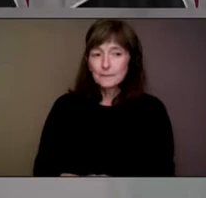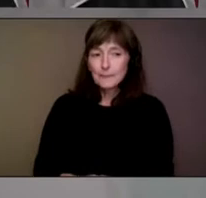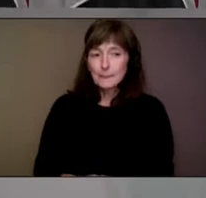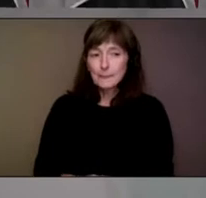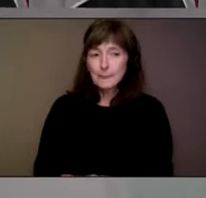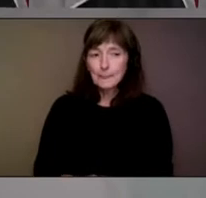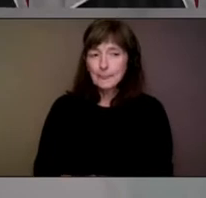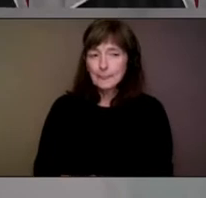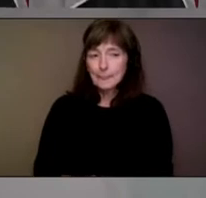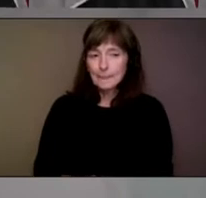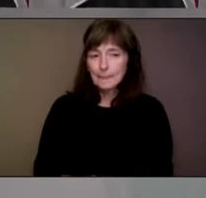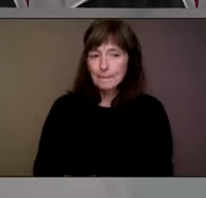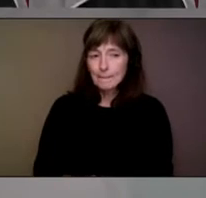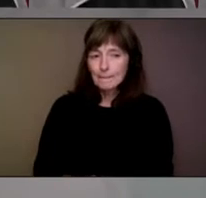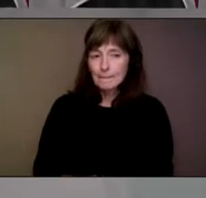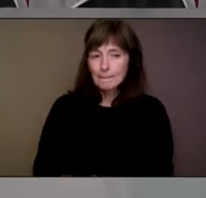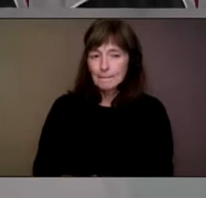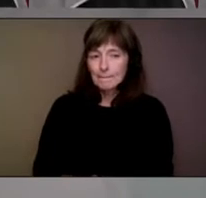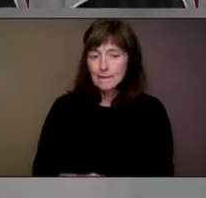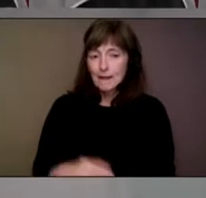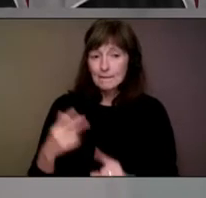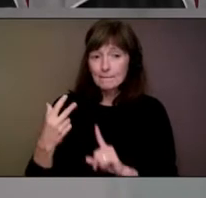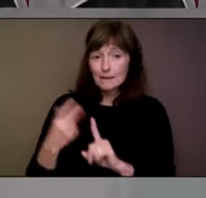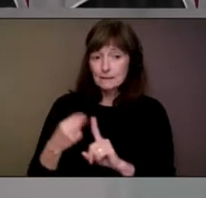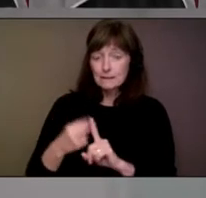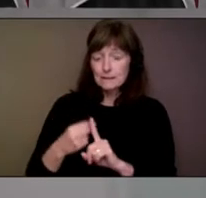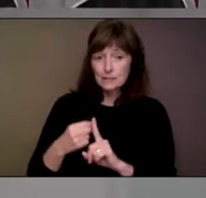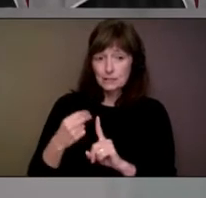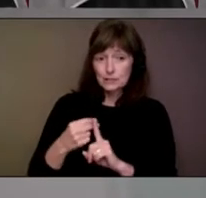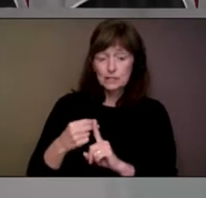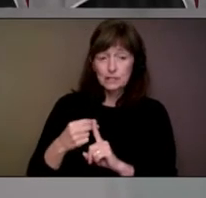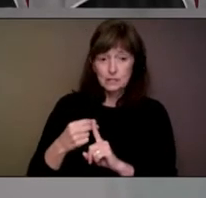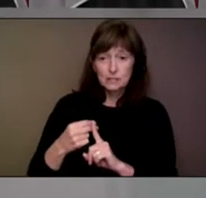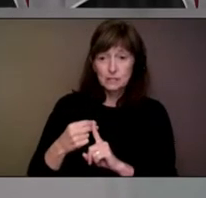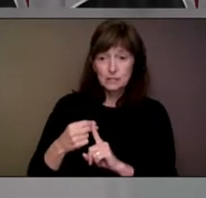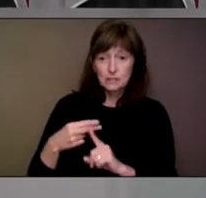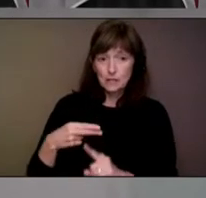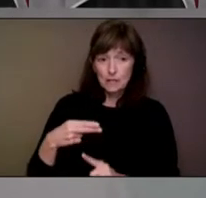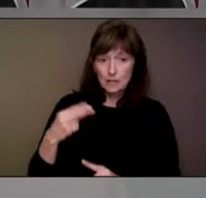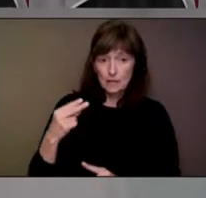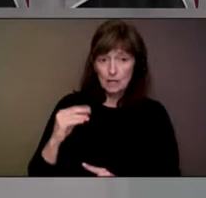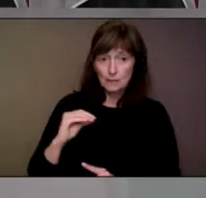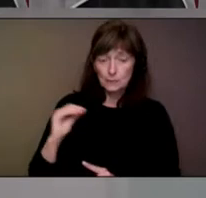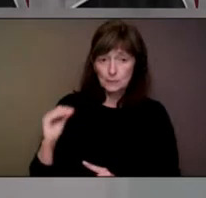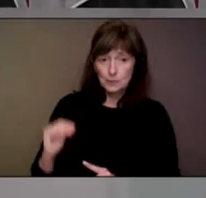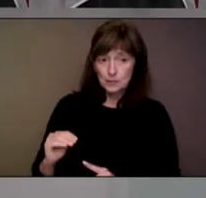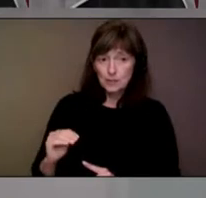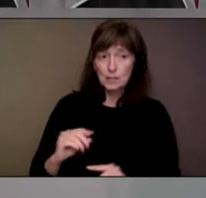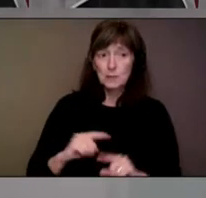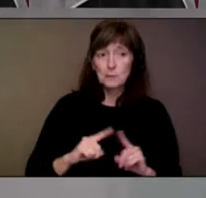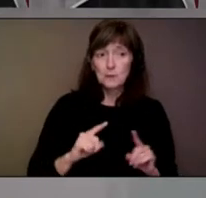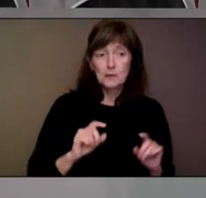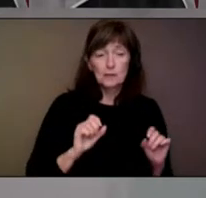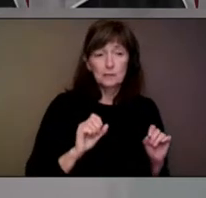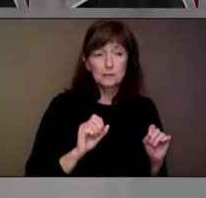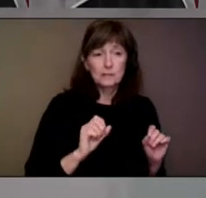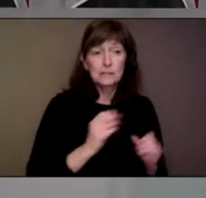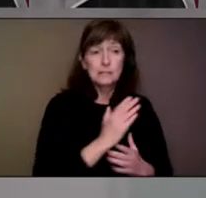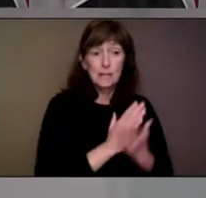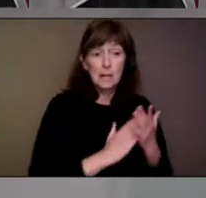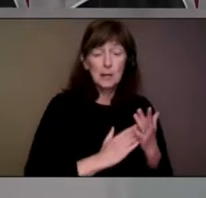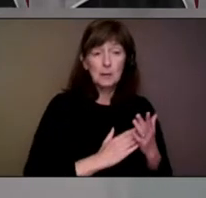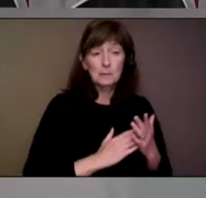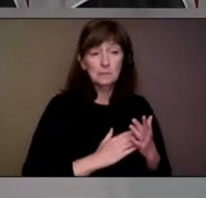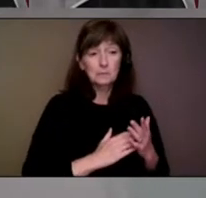knowing our vaccination rate is so high, but a lot of people, I'm thinking rotational workers in particular, that were vaccinated at a province